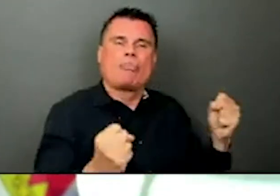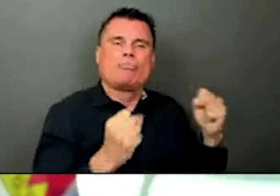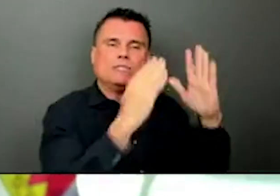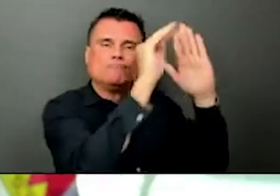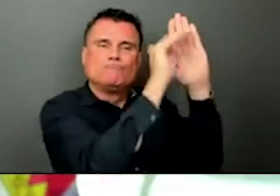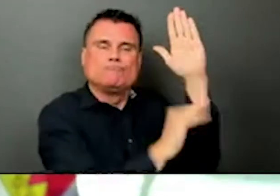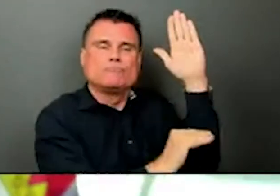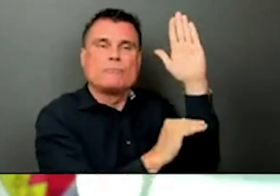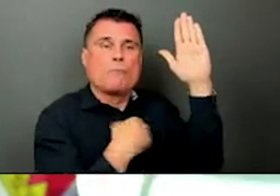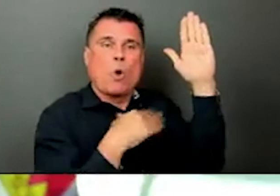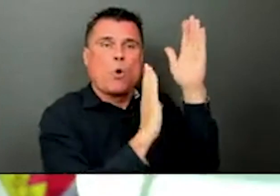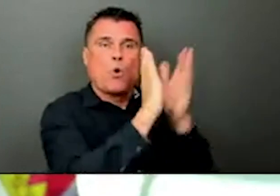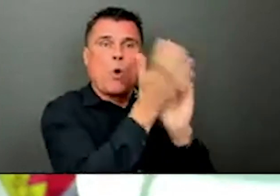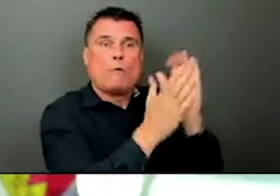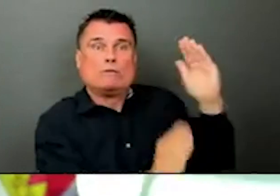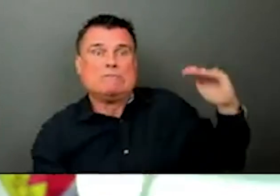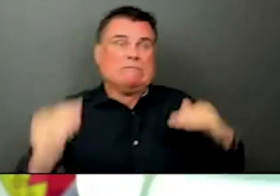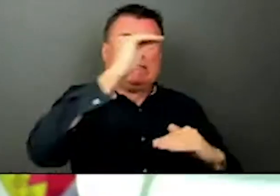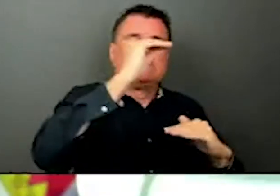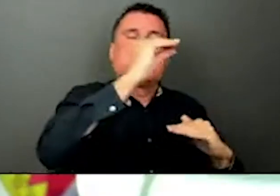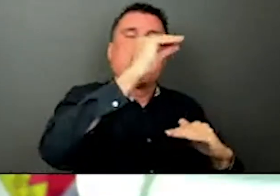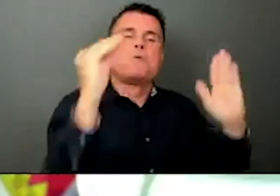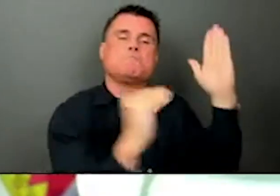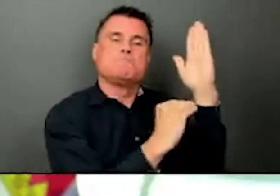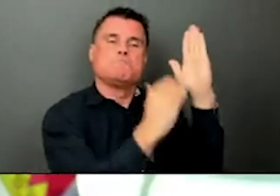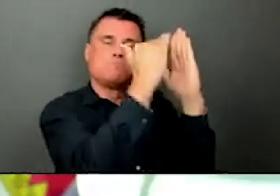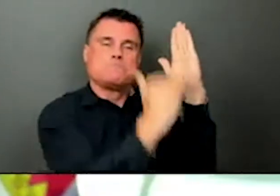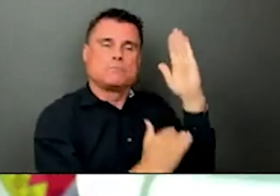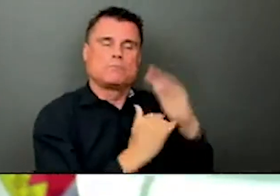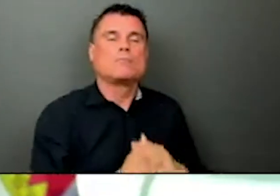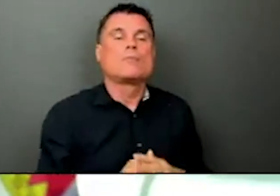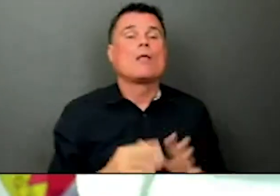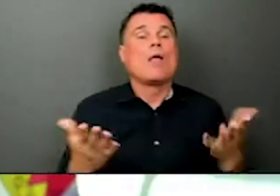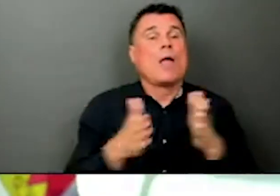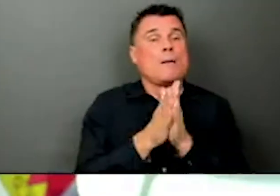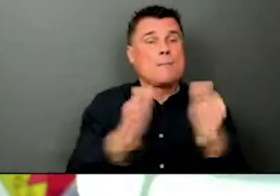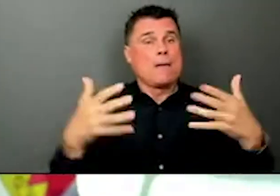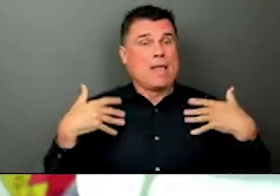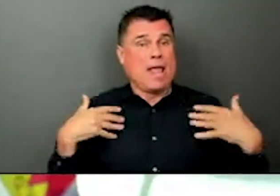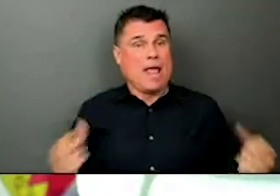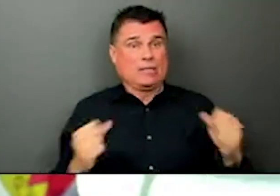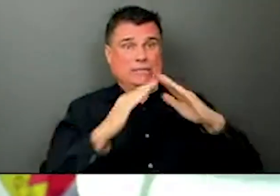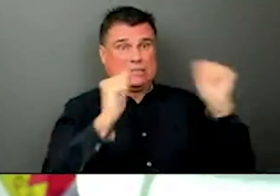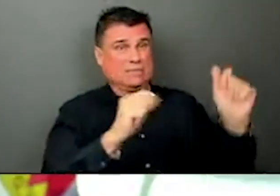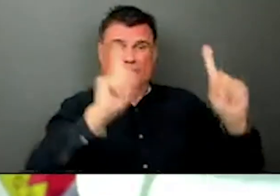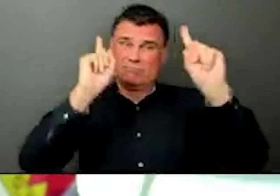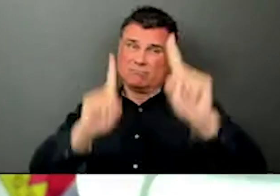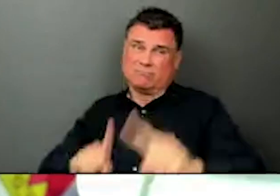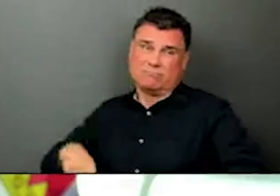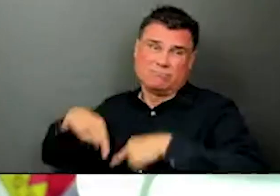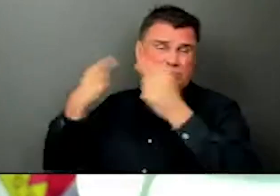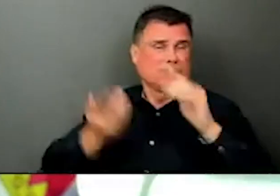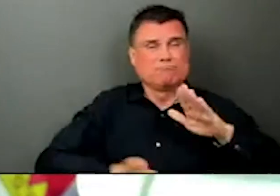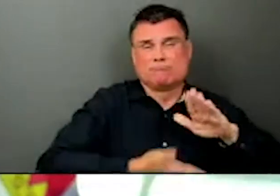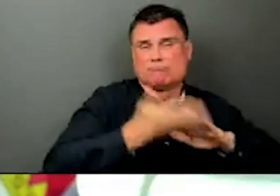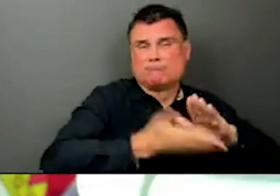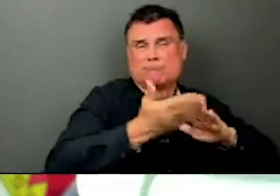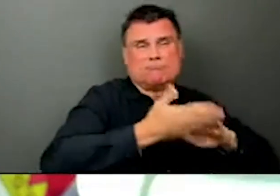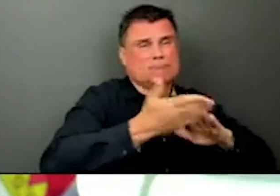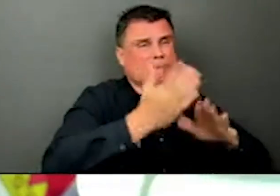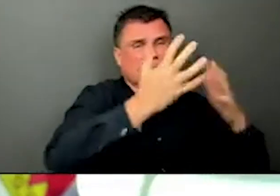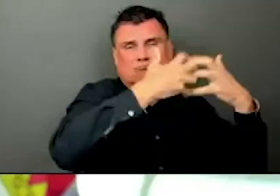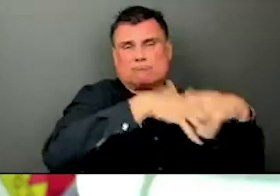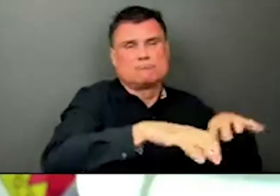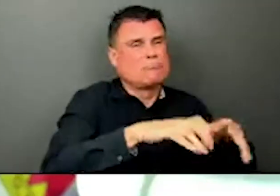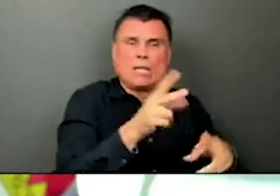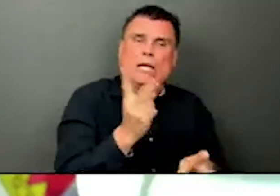work that keep us well. To prevent overdoses, to prevent injuries, and to reduce health inequities in our population. We are on a